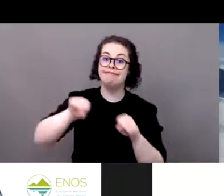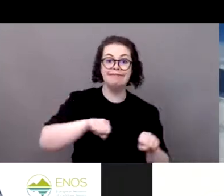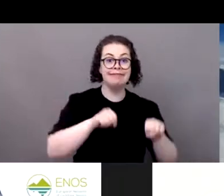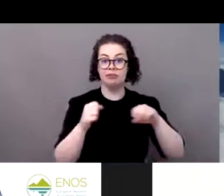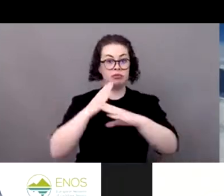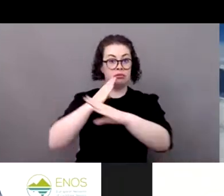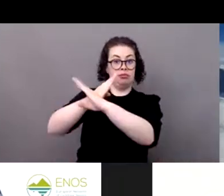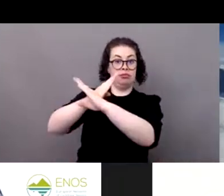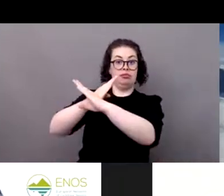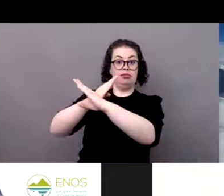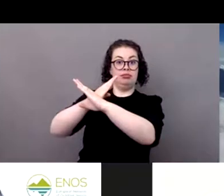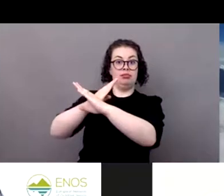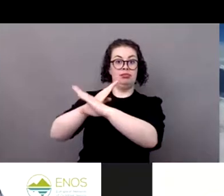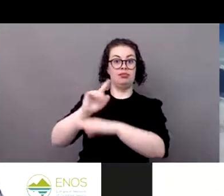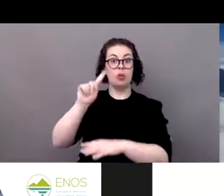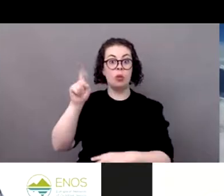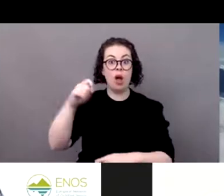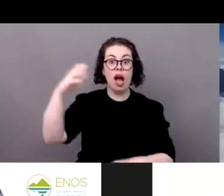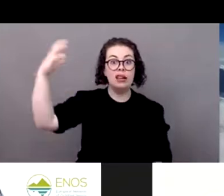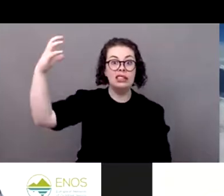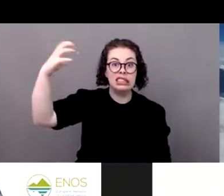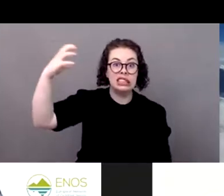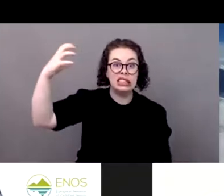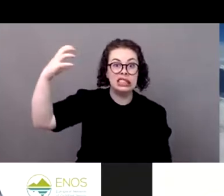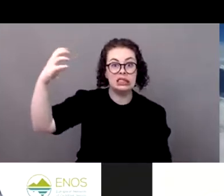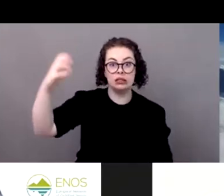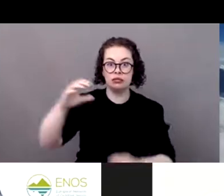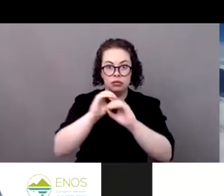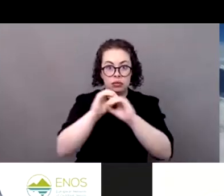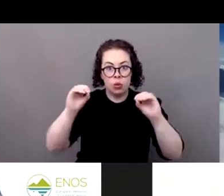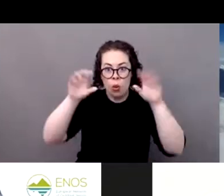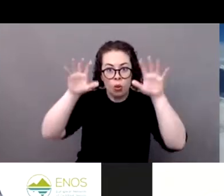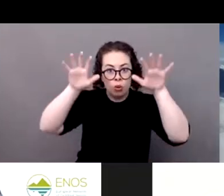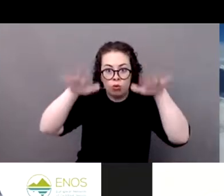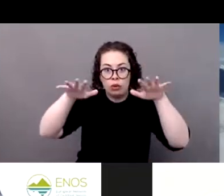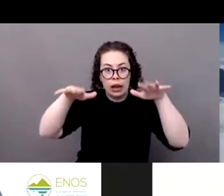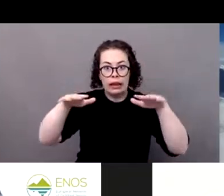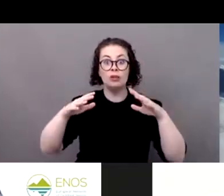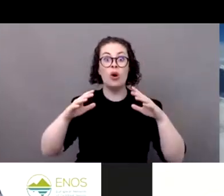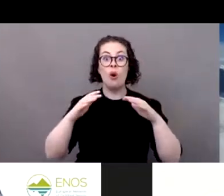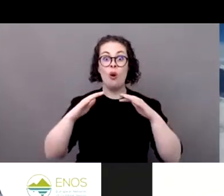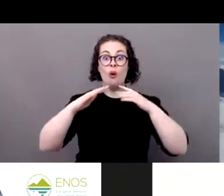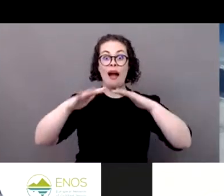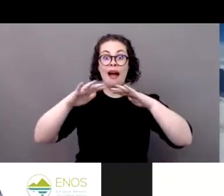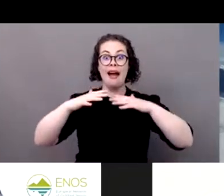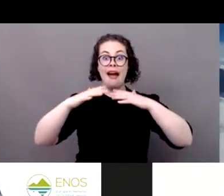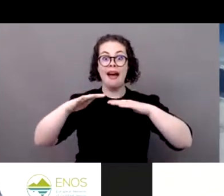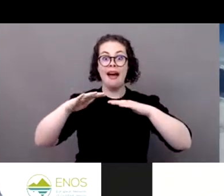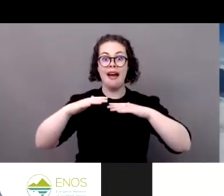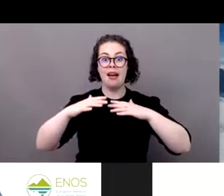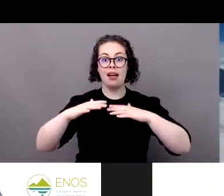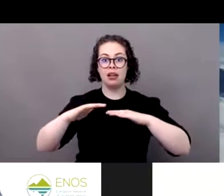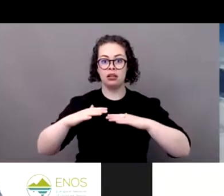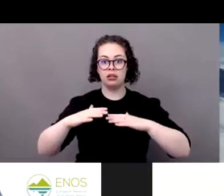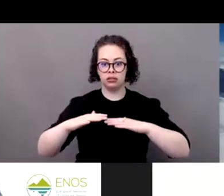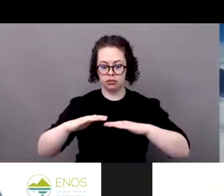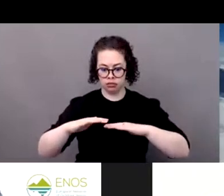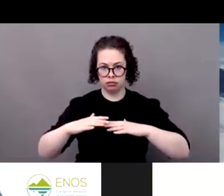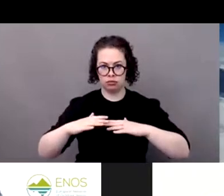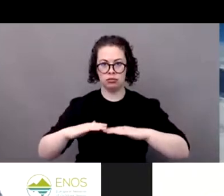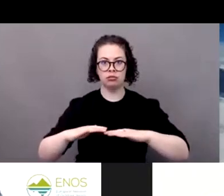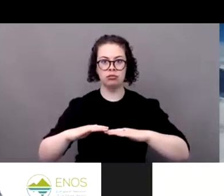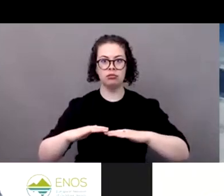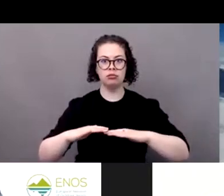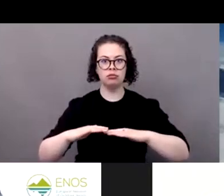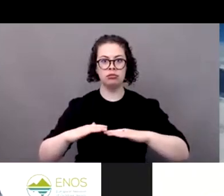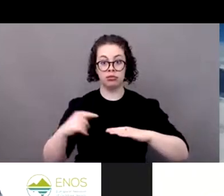will have more water, less water, less of pollutants, more importants, chemical, bacteriological, and there